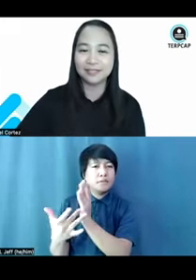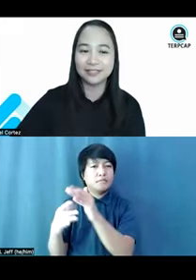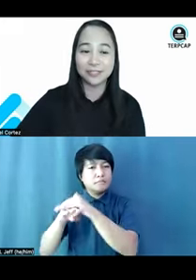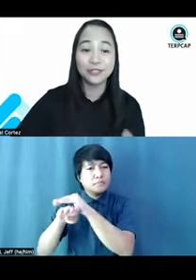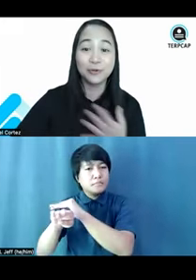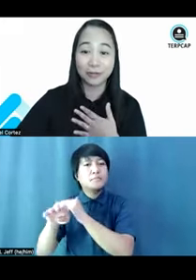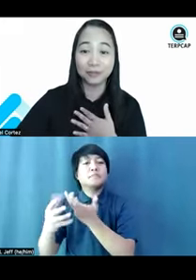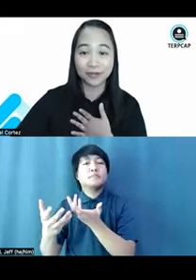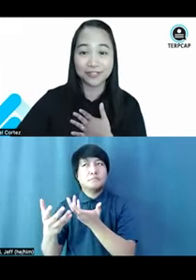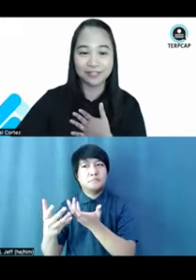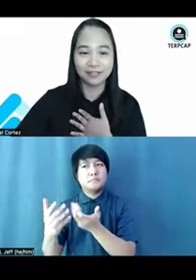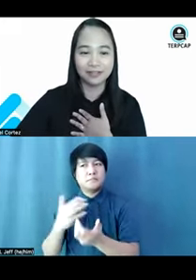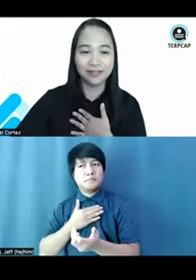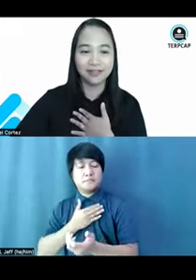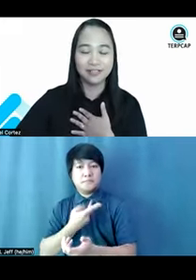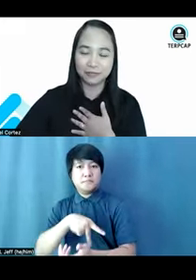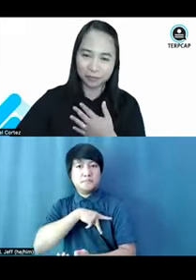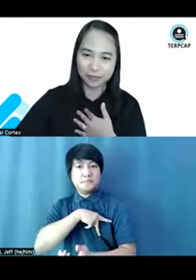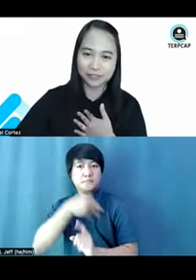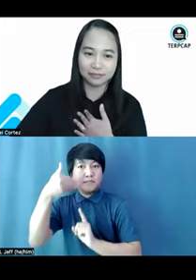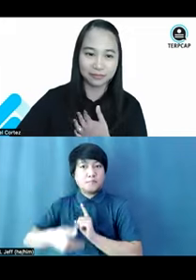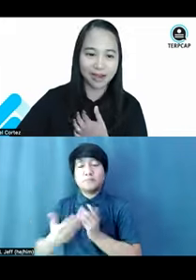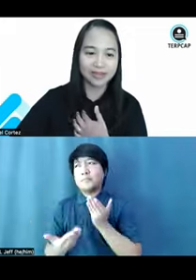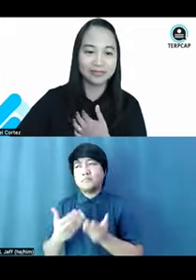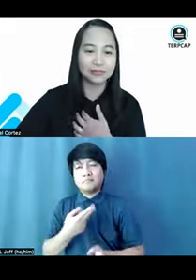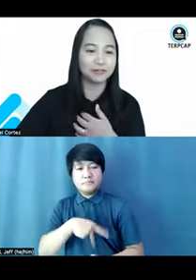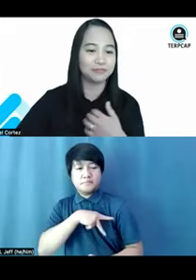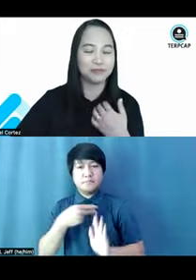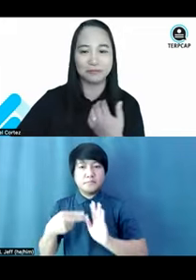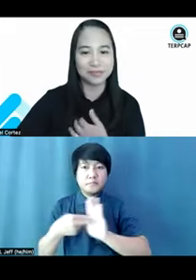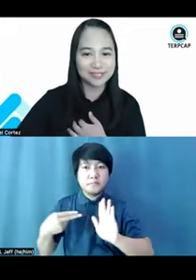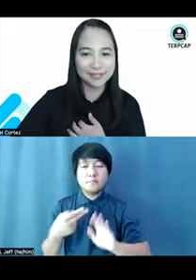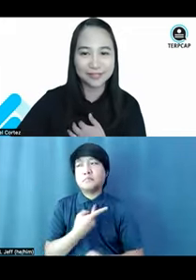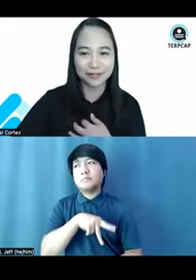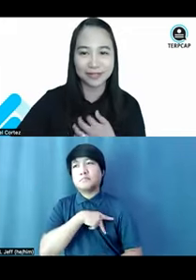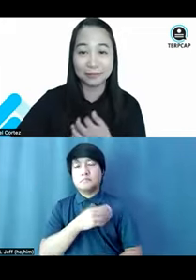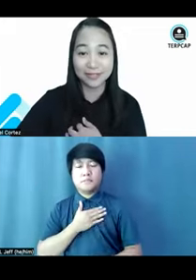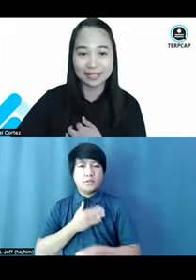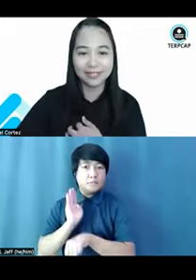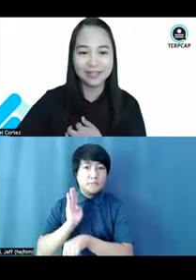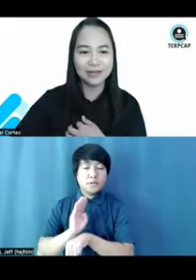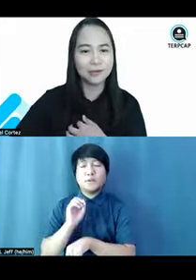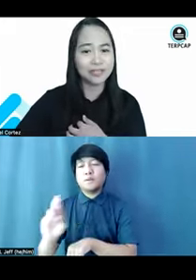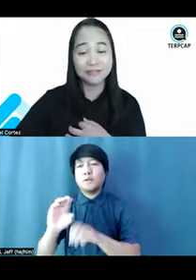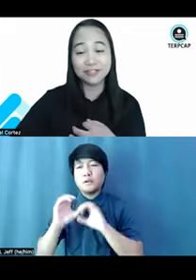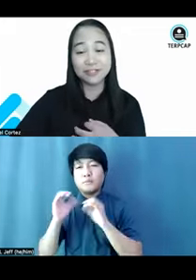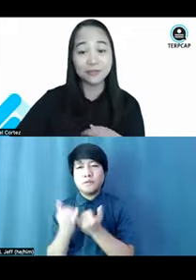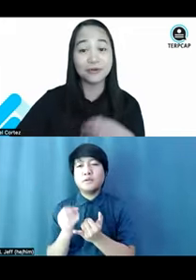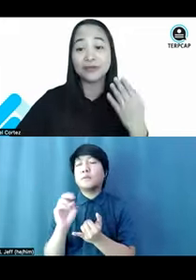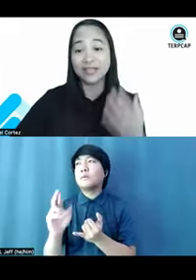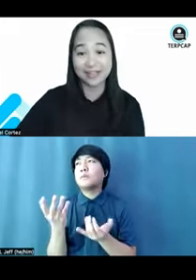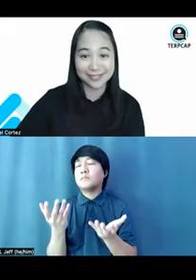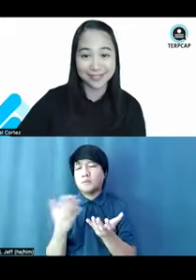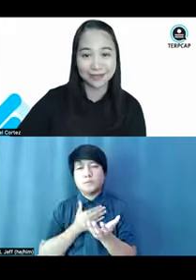accessibility to your personal, it could be your personal brand, your, your business, your company, or even